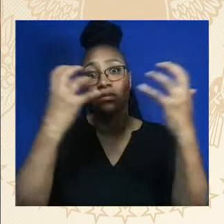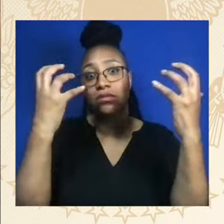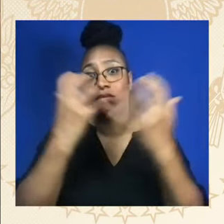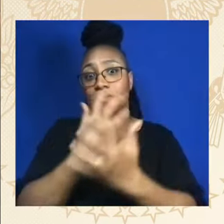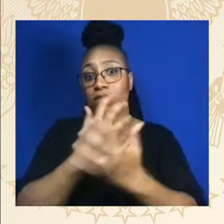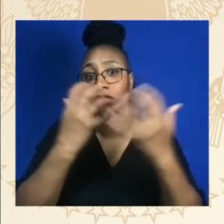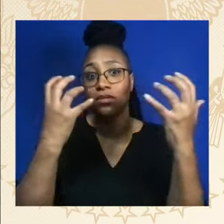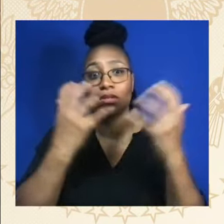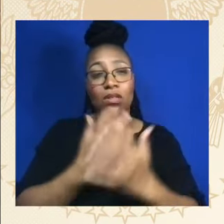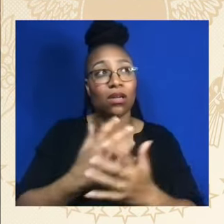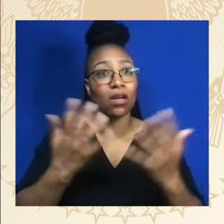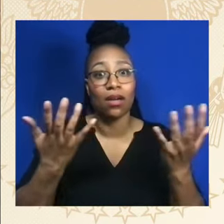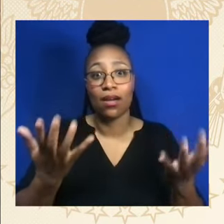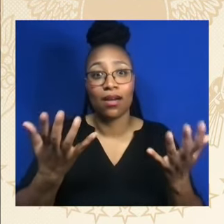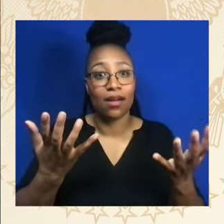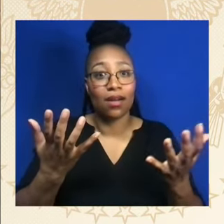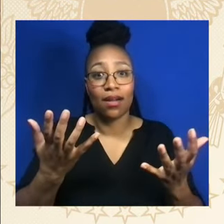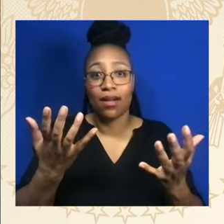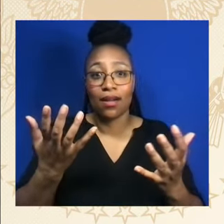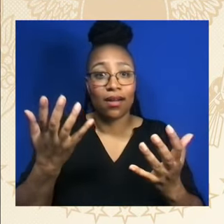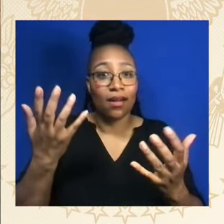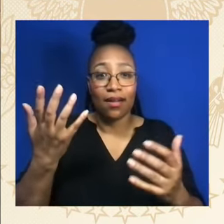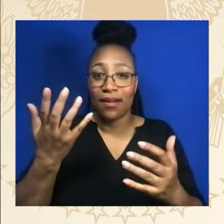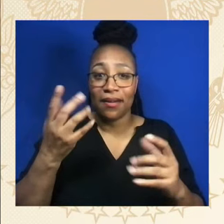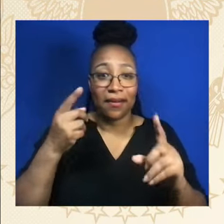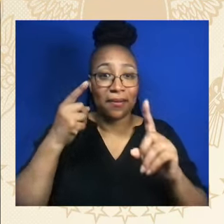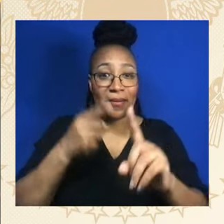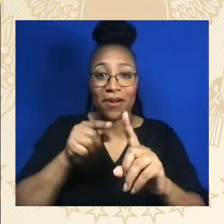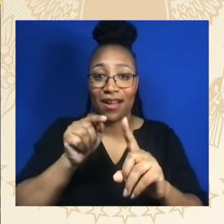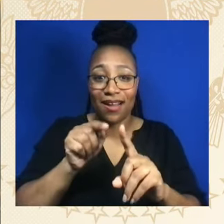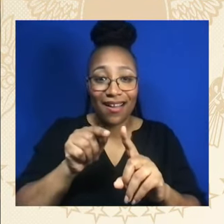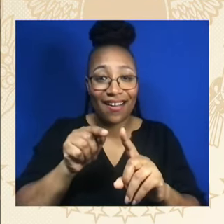back on my career of 280 years here